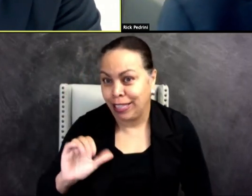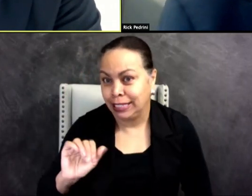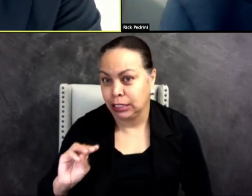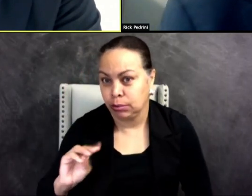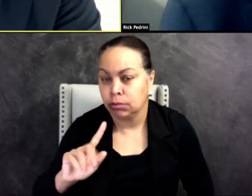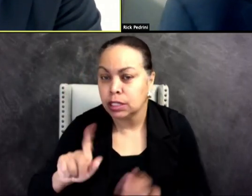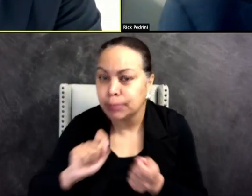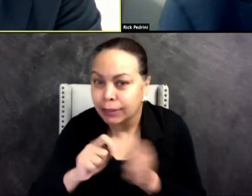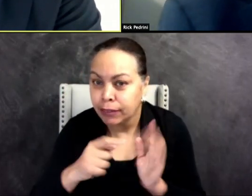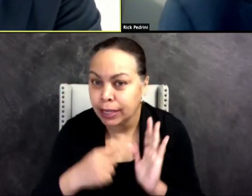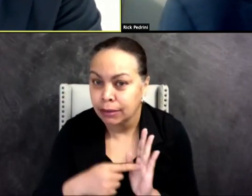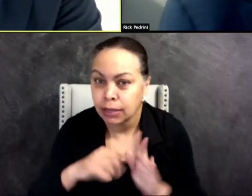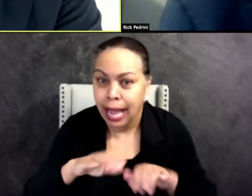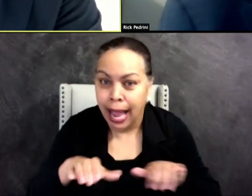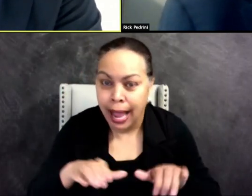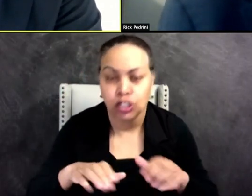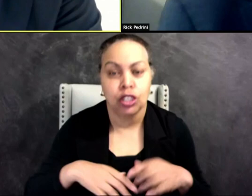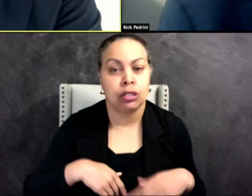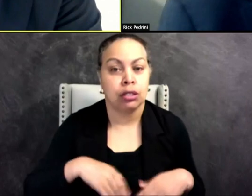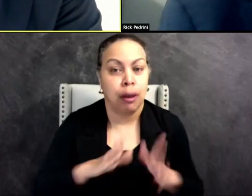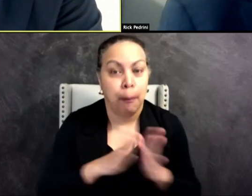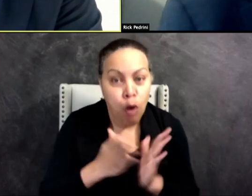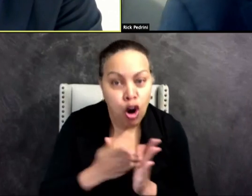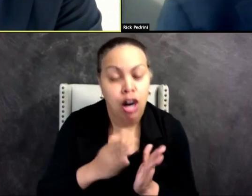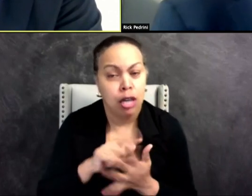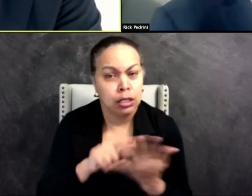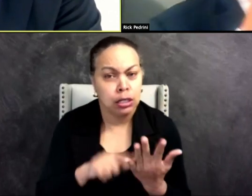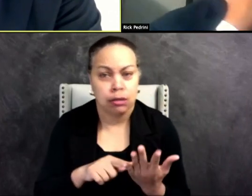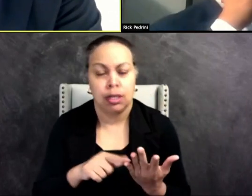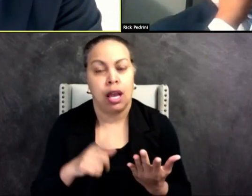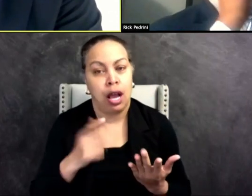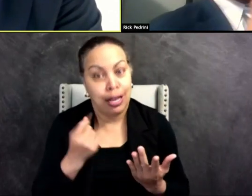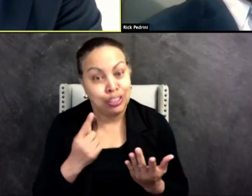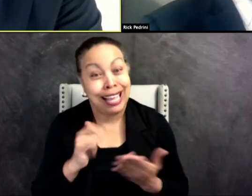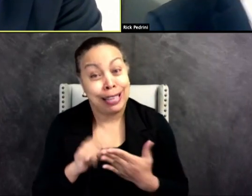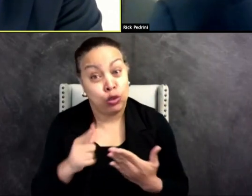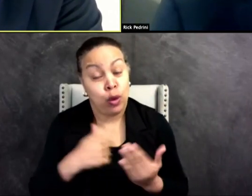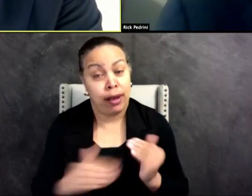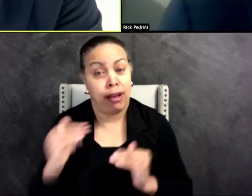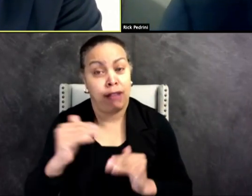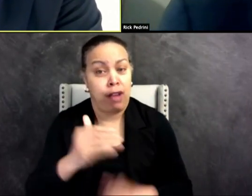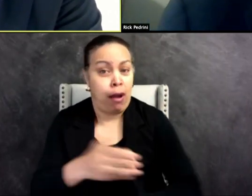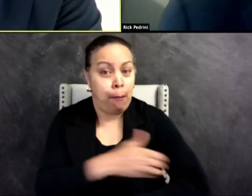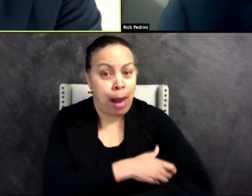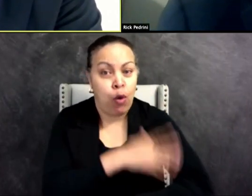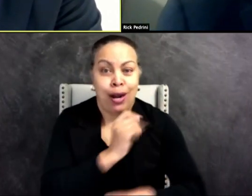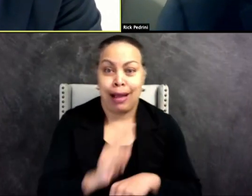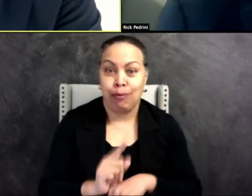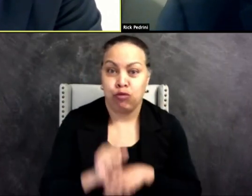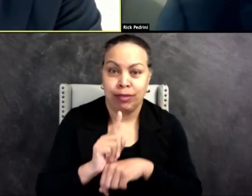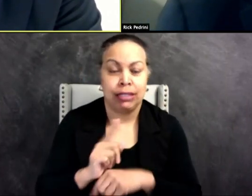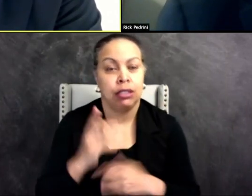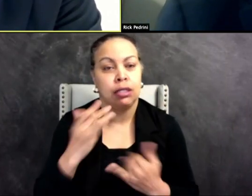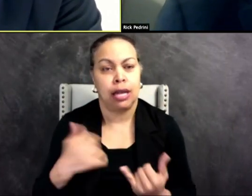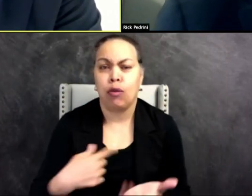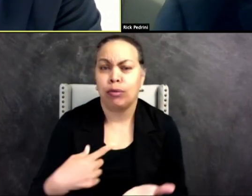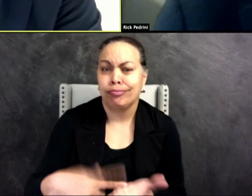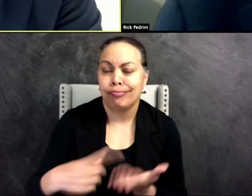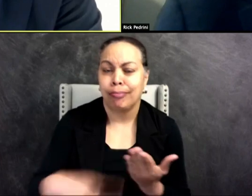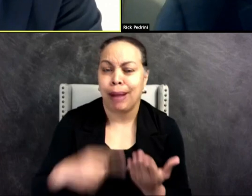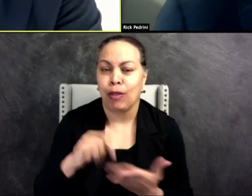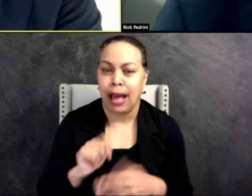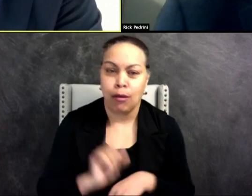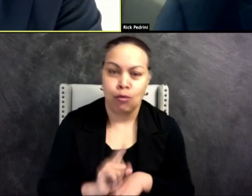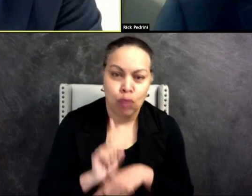books, understanding, especially in the context of your own privilege and power, right? We, we're having this conversation now, Lieutenant Pedrini, about privilege